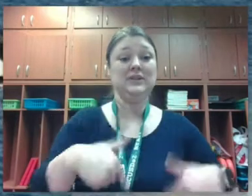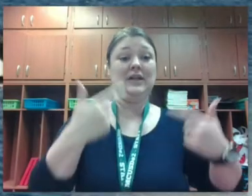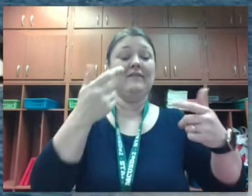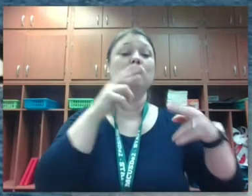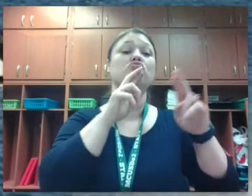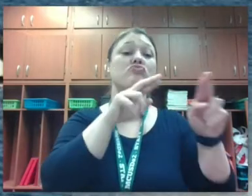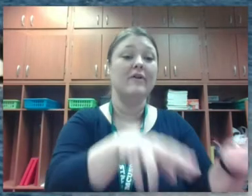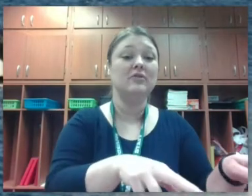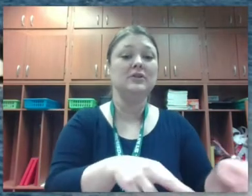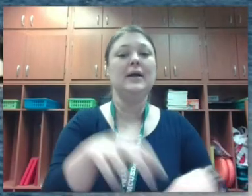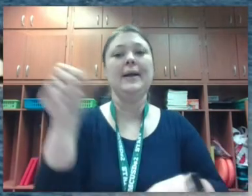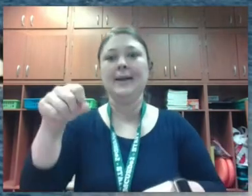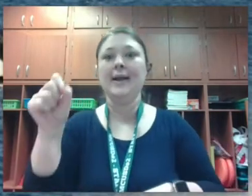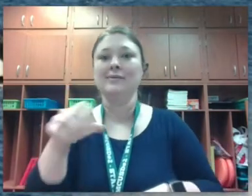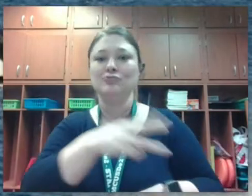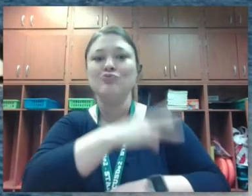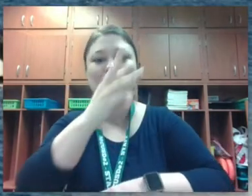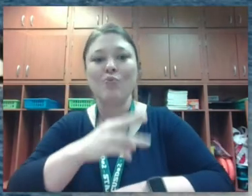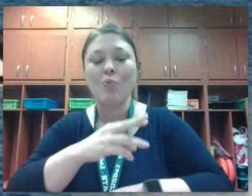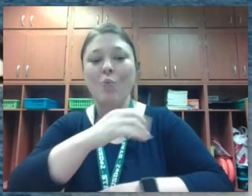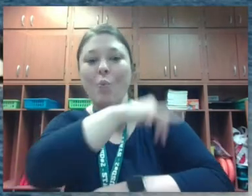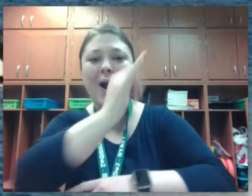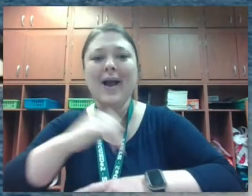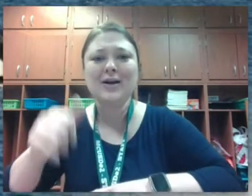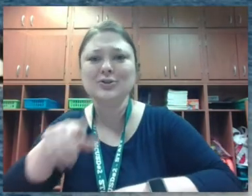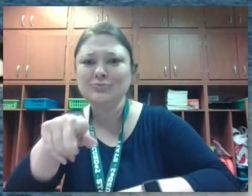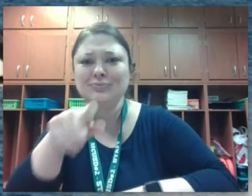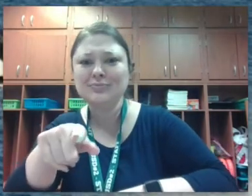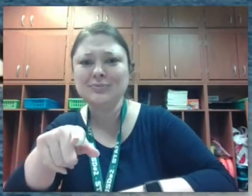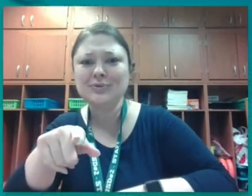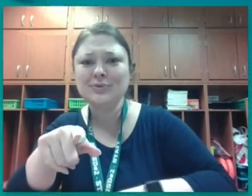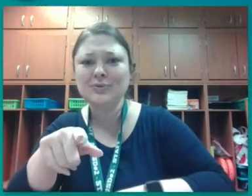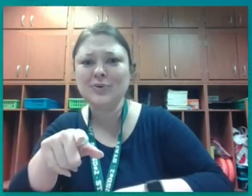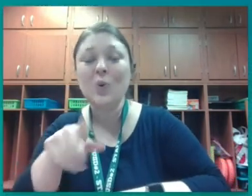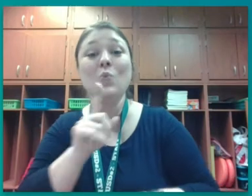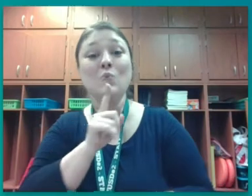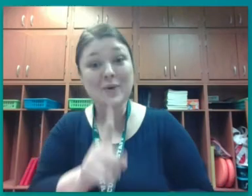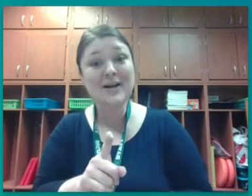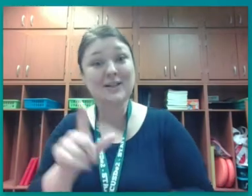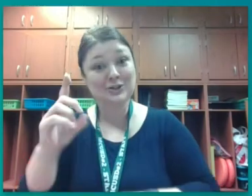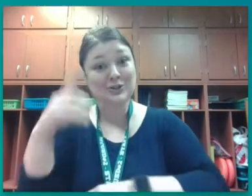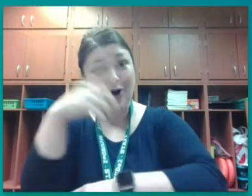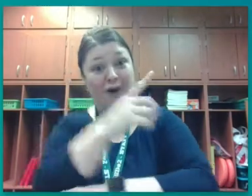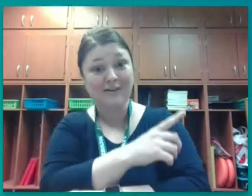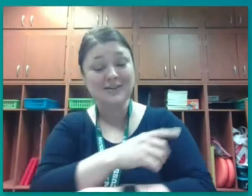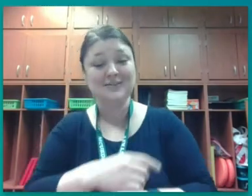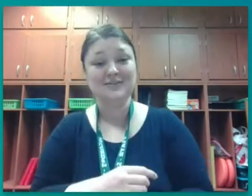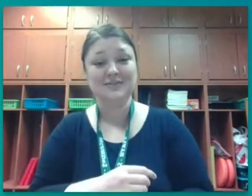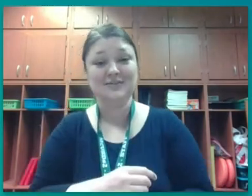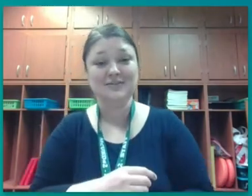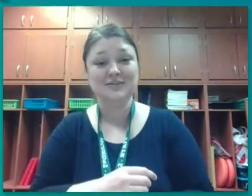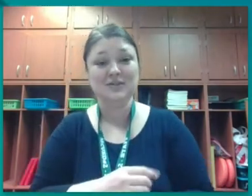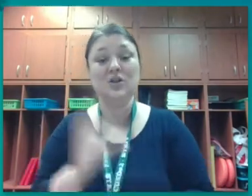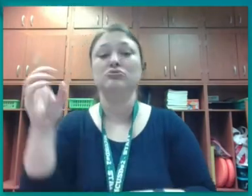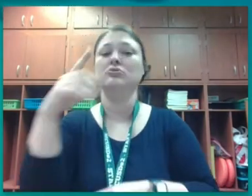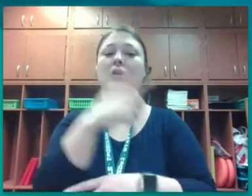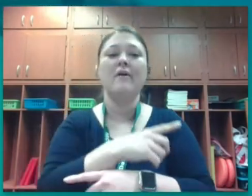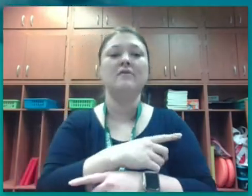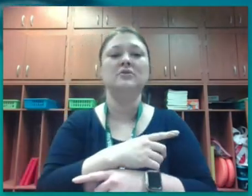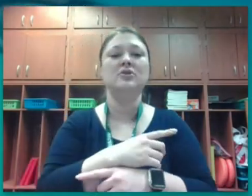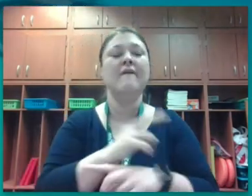or orcas are actually dolphins dolphins are extremely